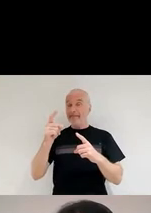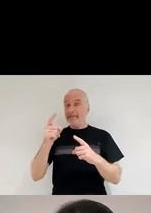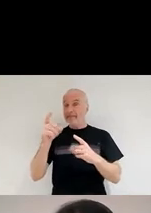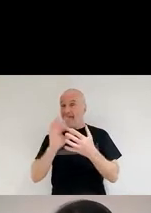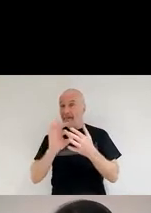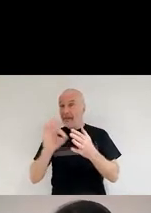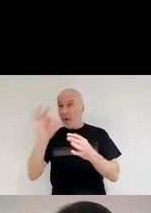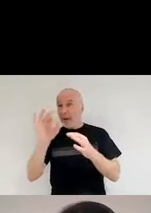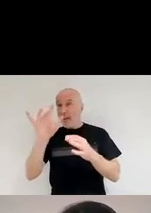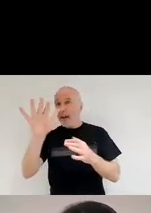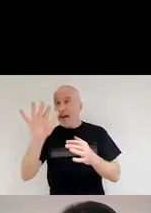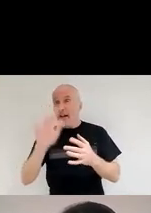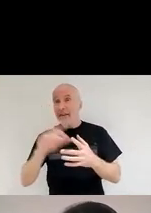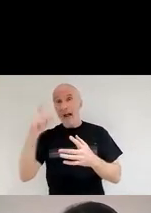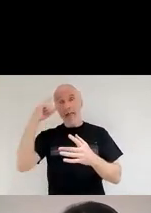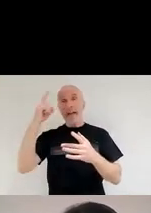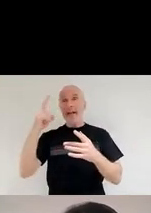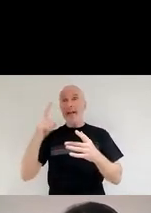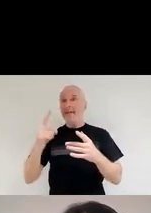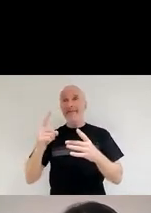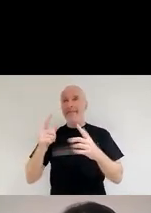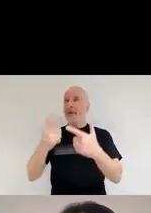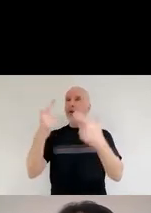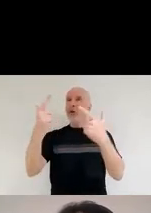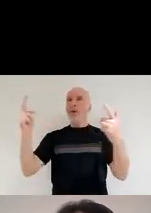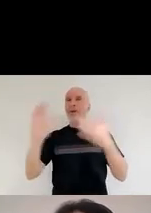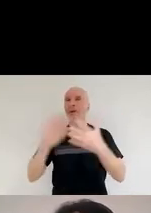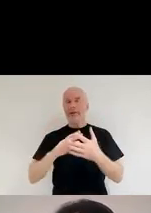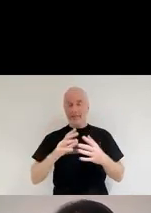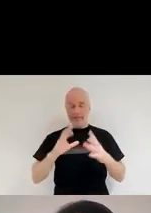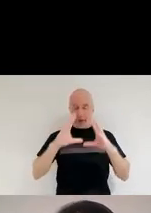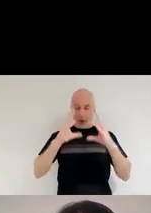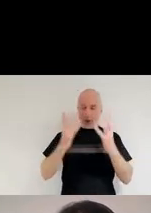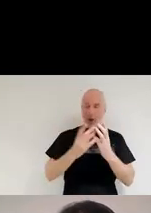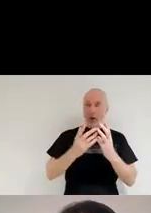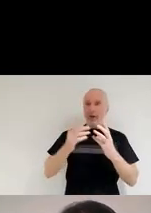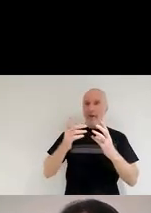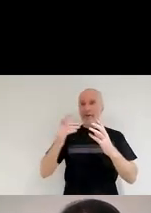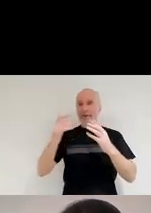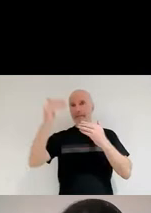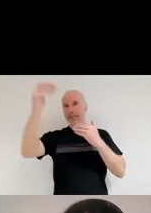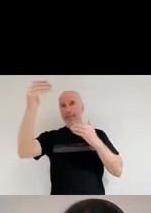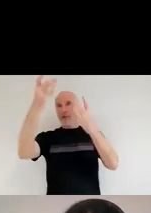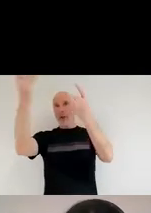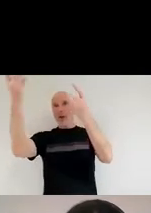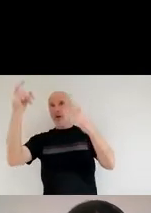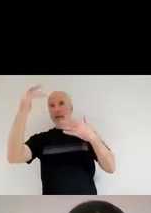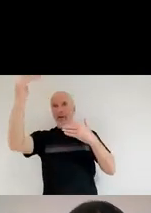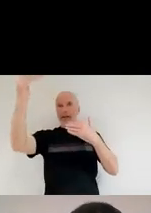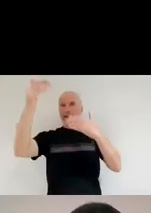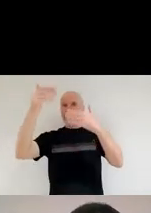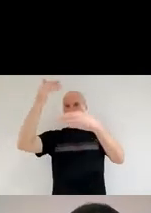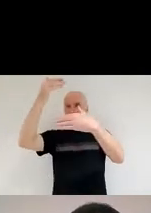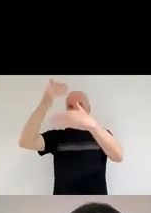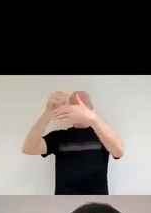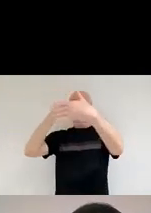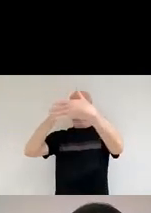there's something in between us and the stars that is blocking this stellar light, right?